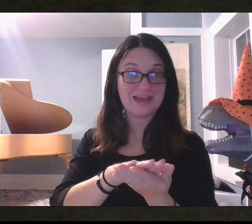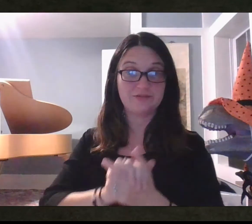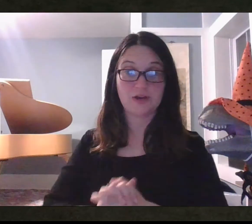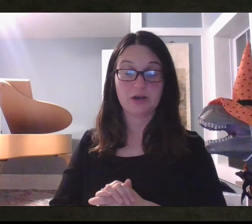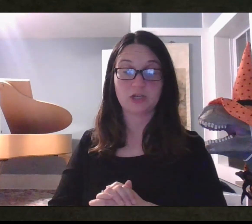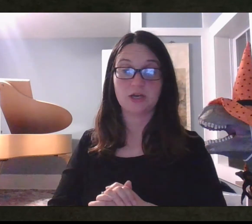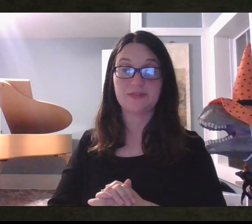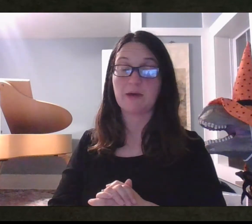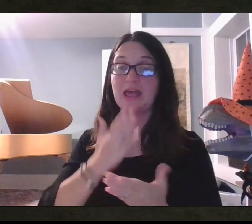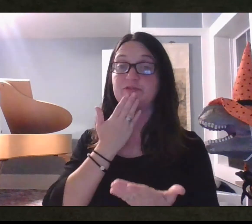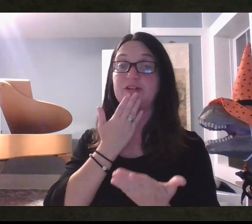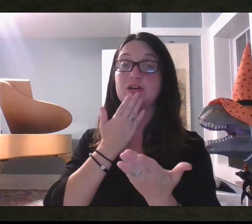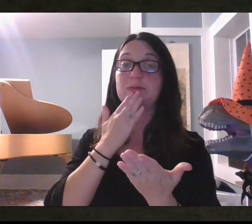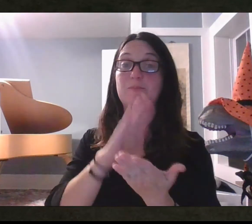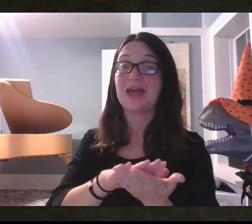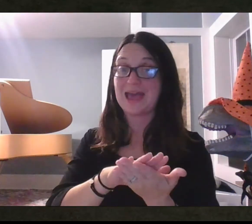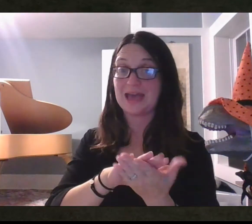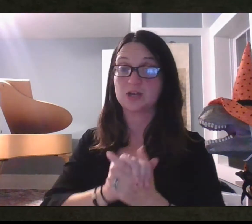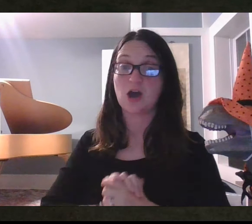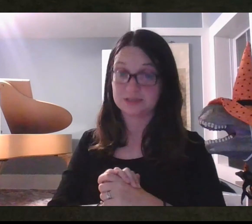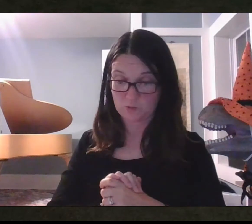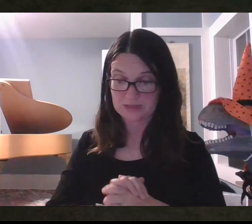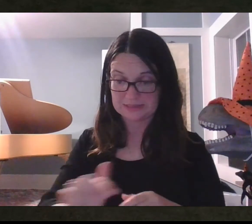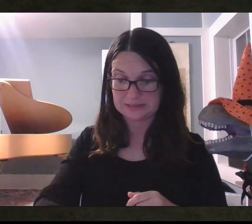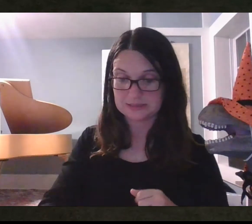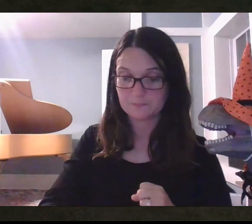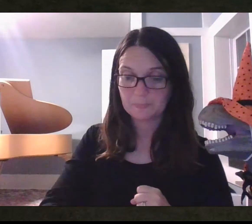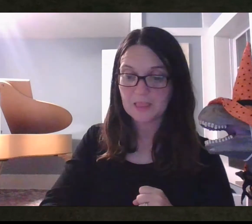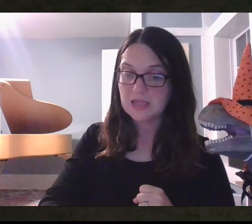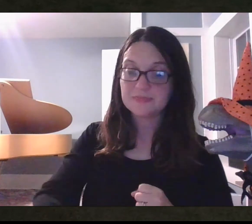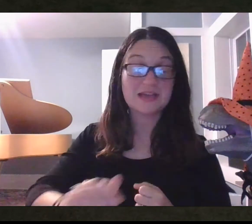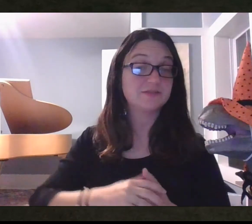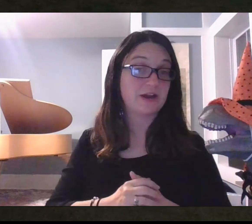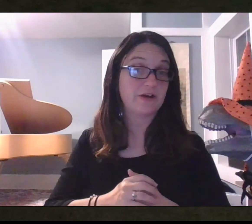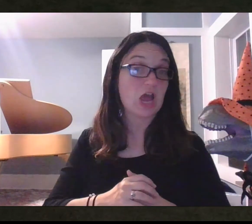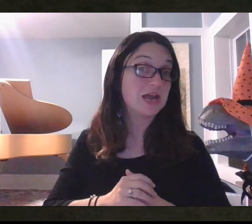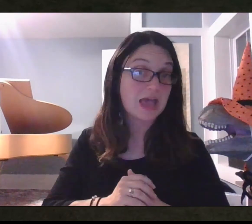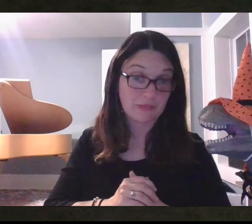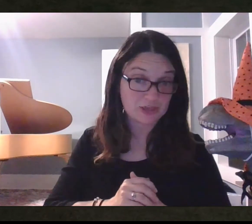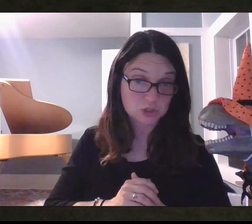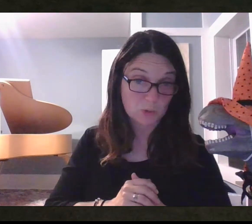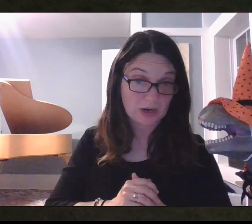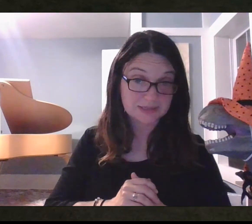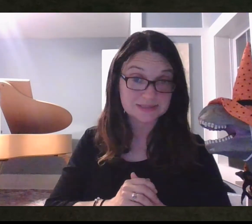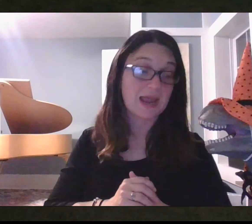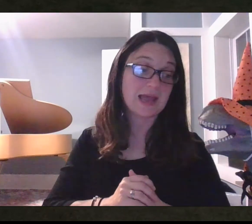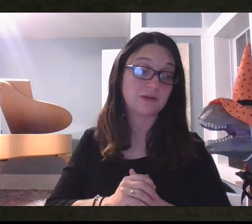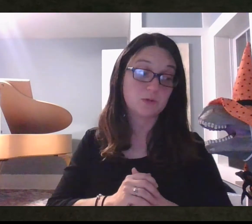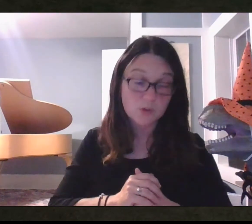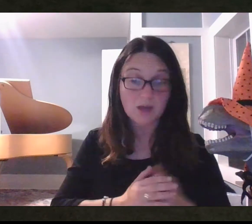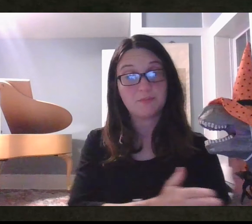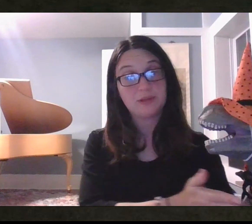Bad. Very good. That would have very bad consequences. That's a very unhealthy choice,